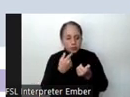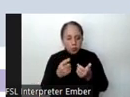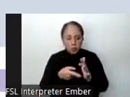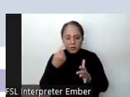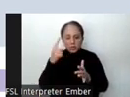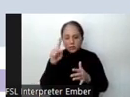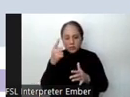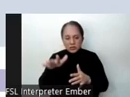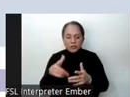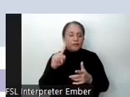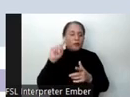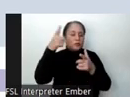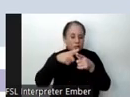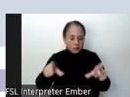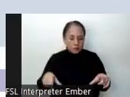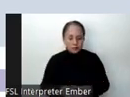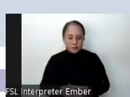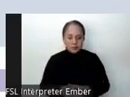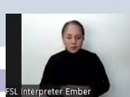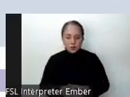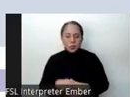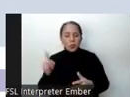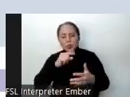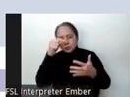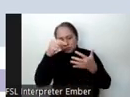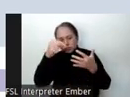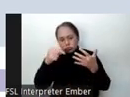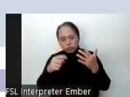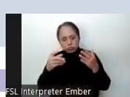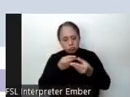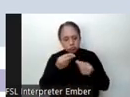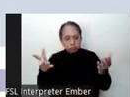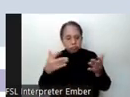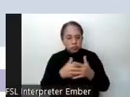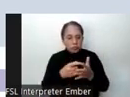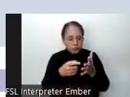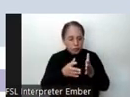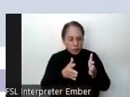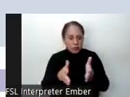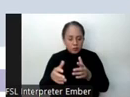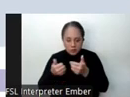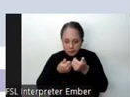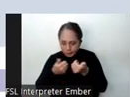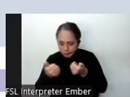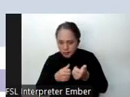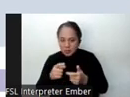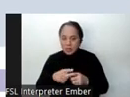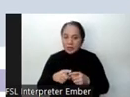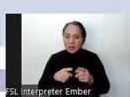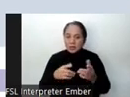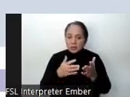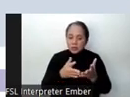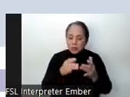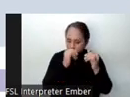child's first language. The components were also distributed according to manner of administration, either by group or